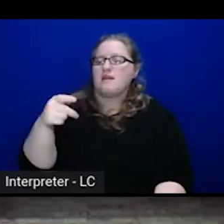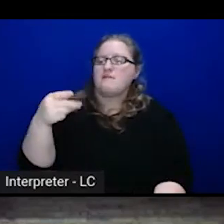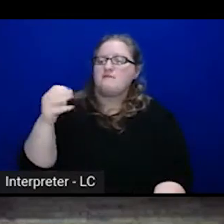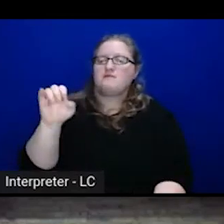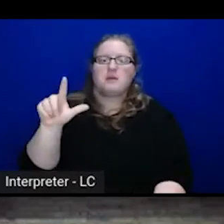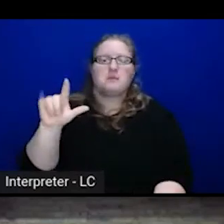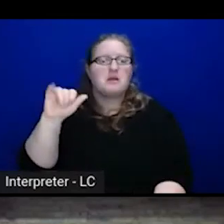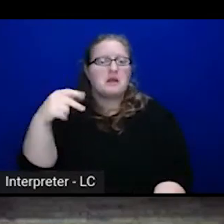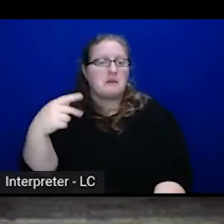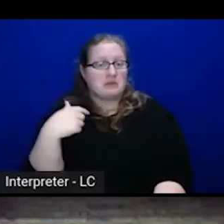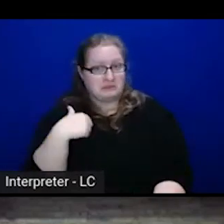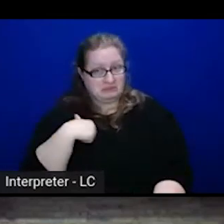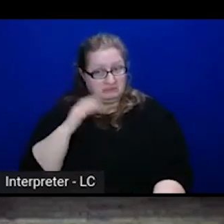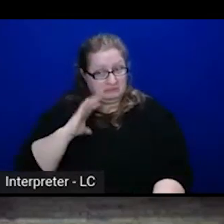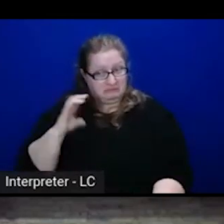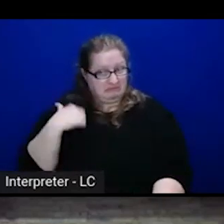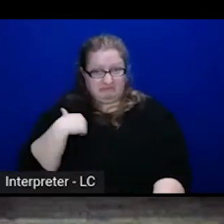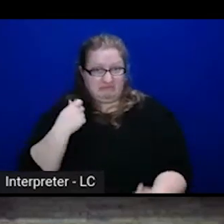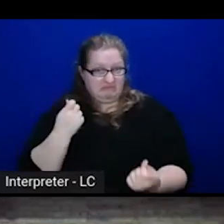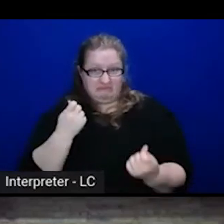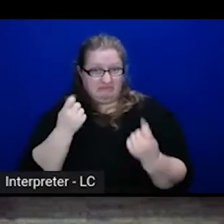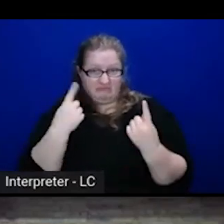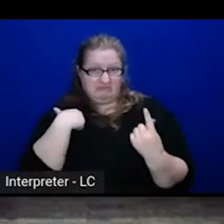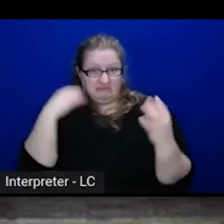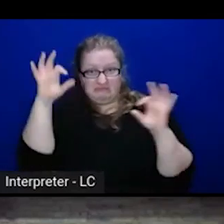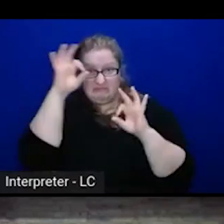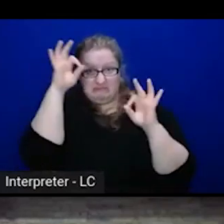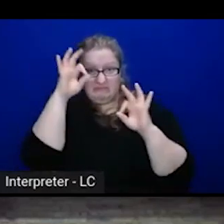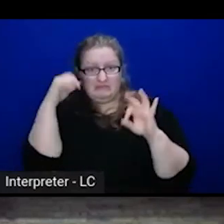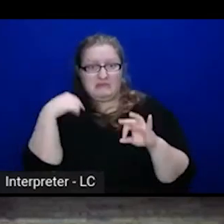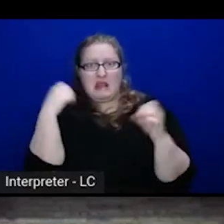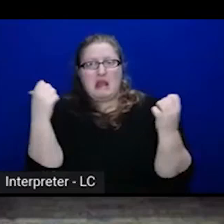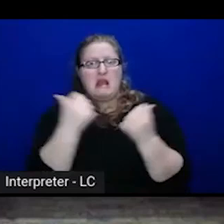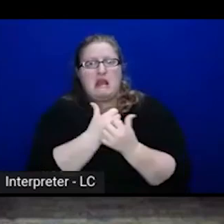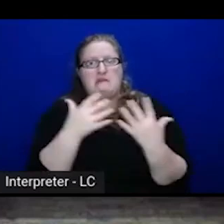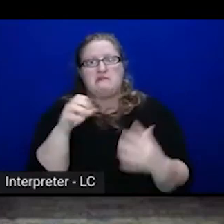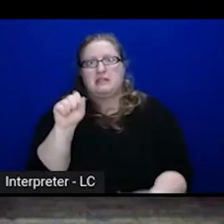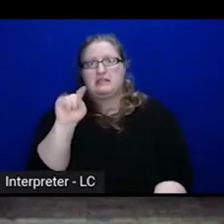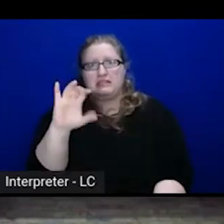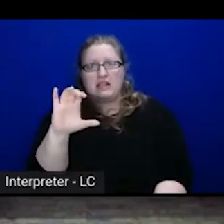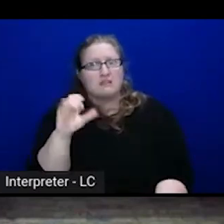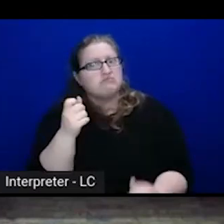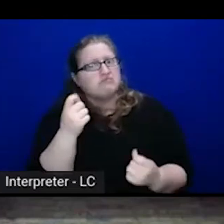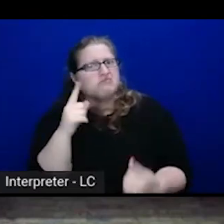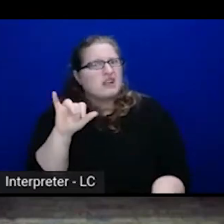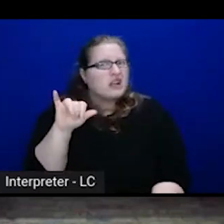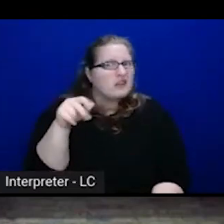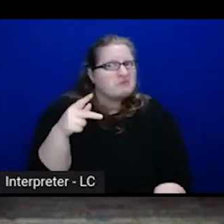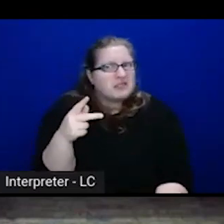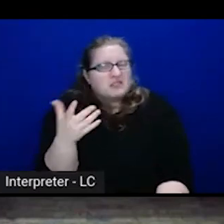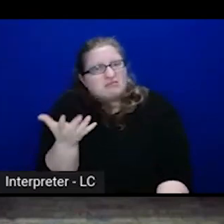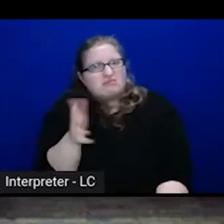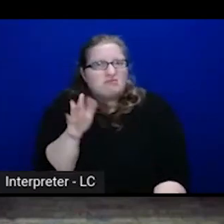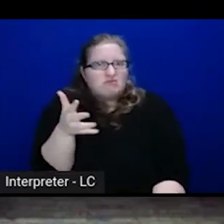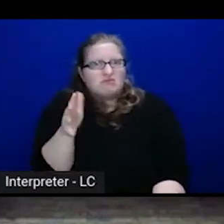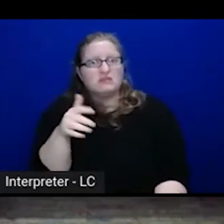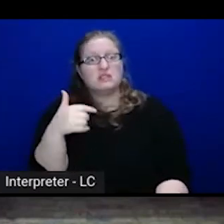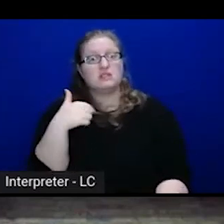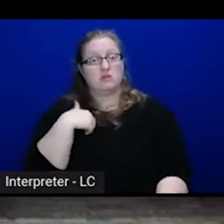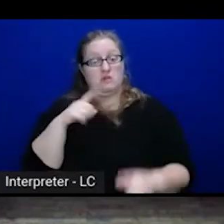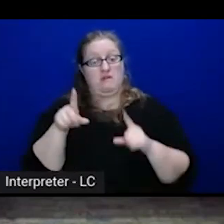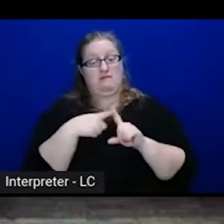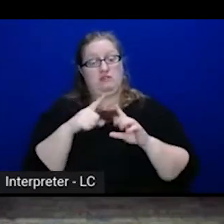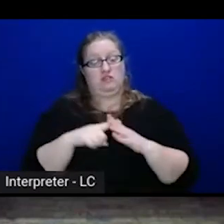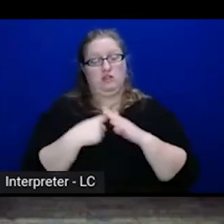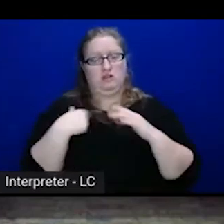I came from a traditional on-premise data center. Everything was static. You knew what the IPs were. And I remember the first time a VM restarted and it came up with a new IP